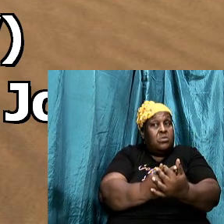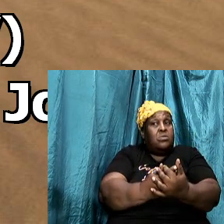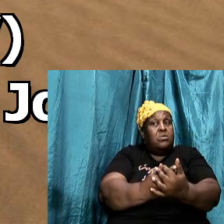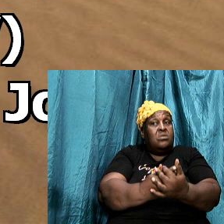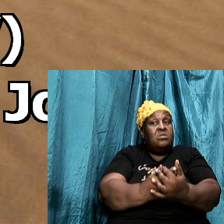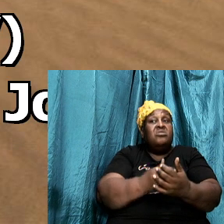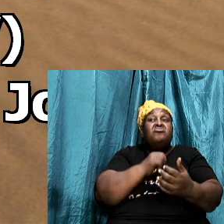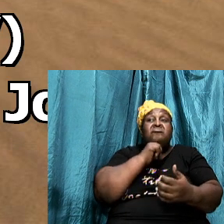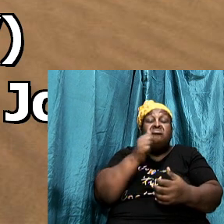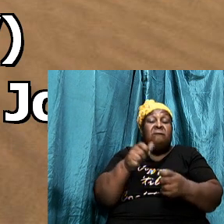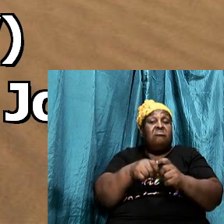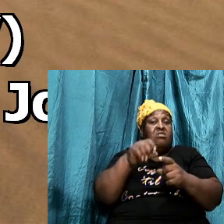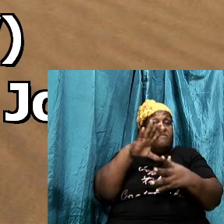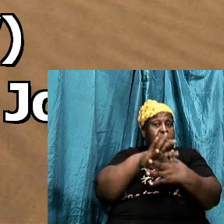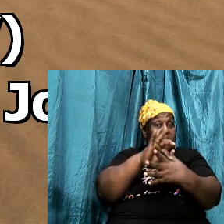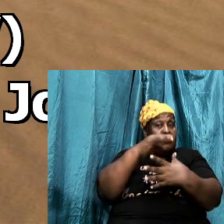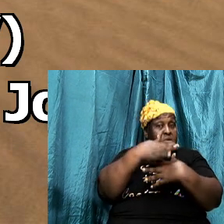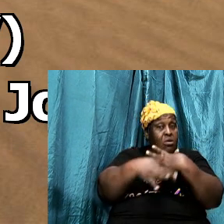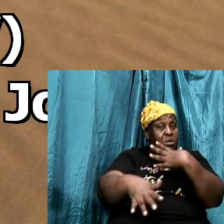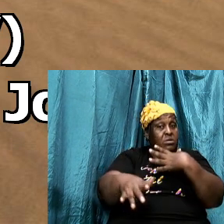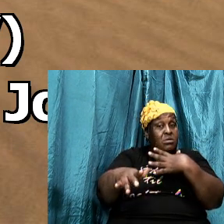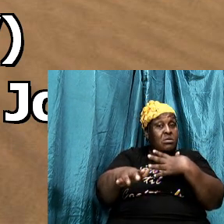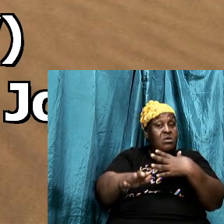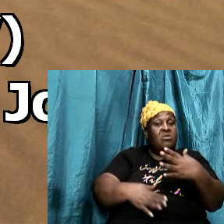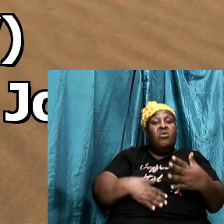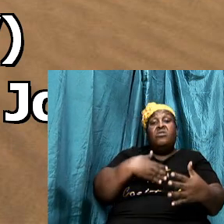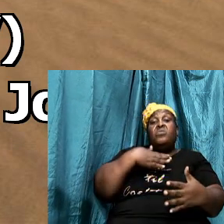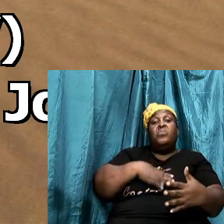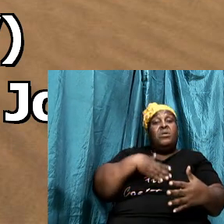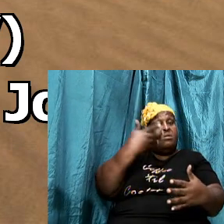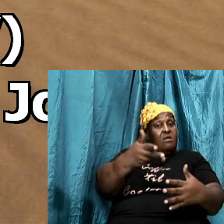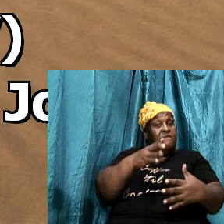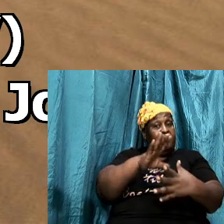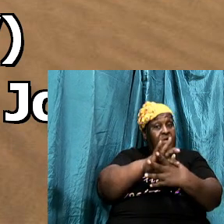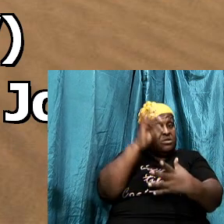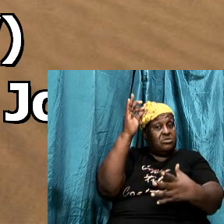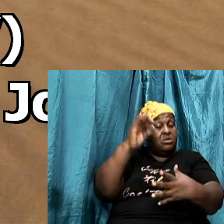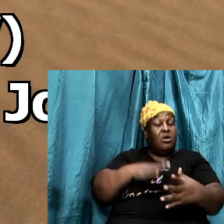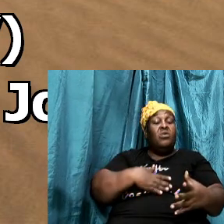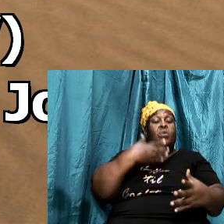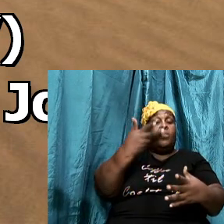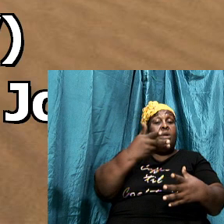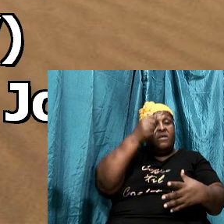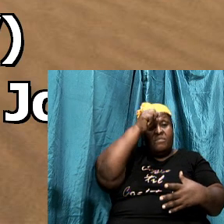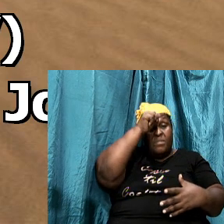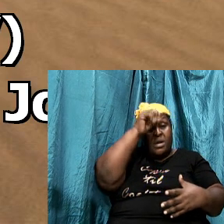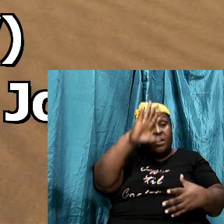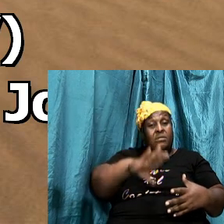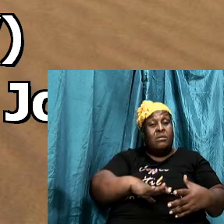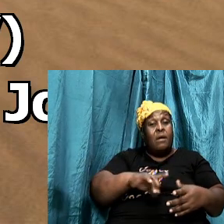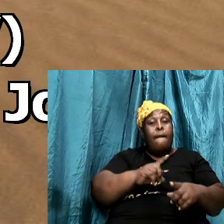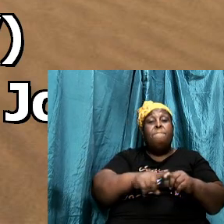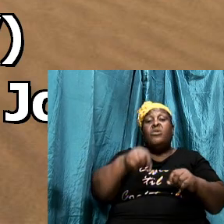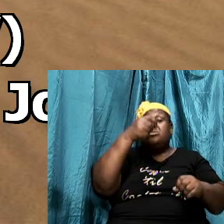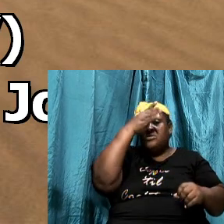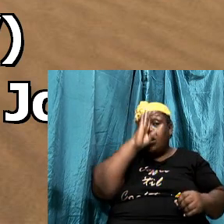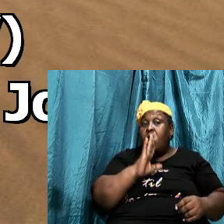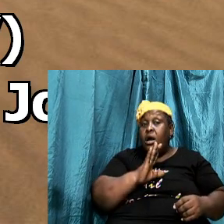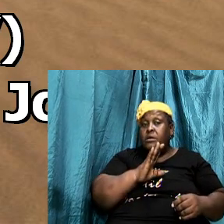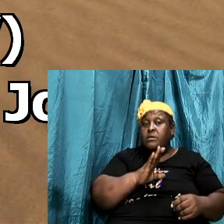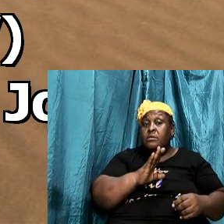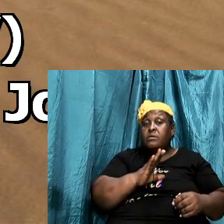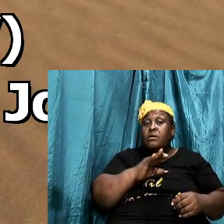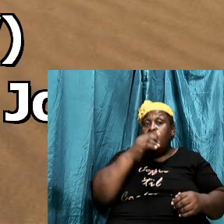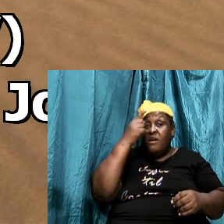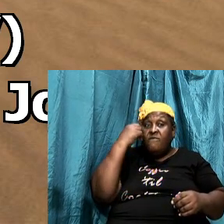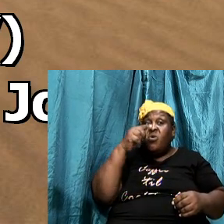not of blood nor of the will of the flesh nor of the will of man but of God so in order to be